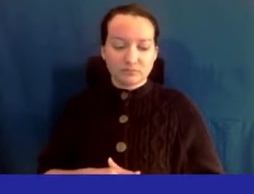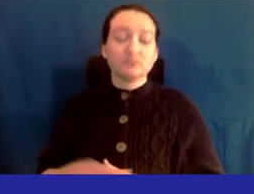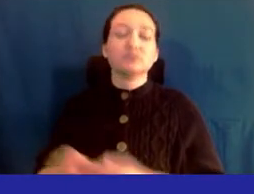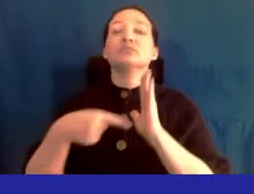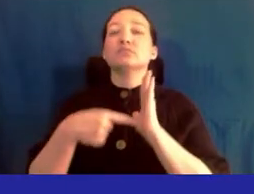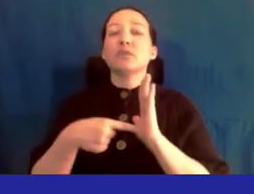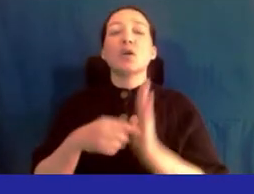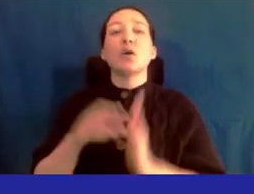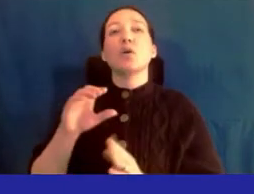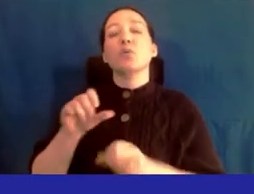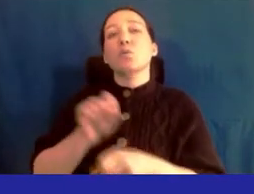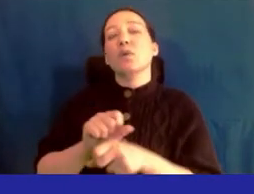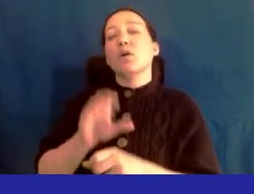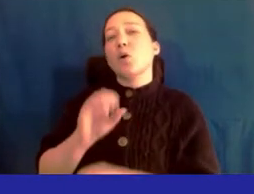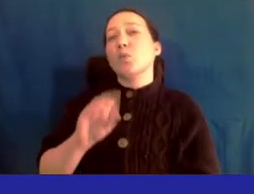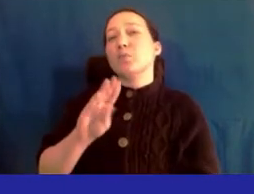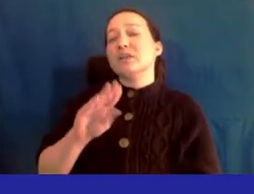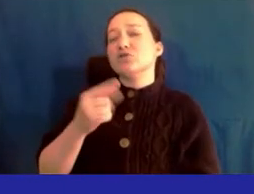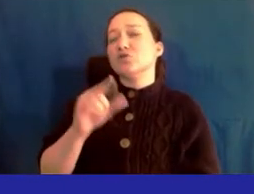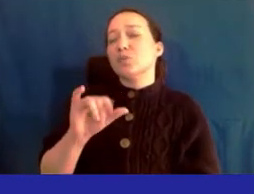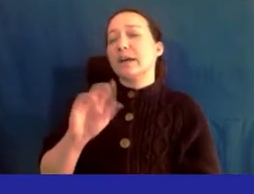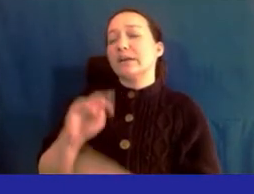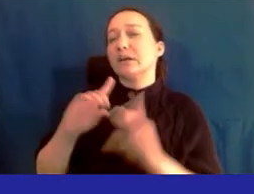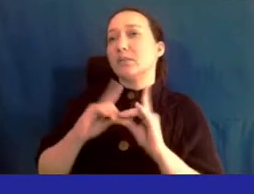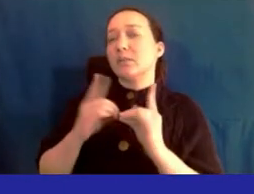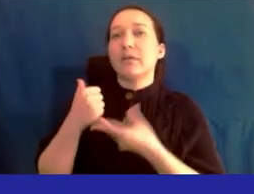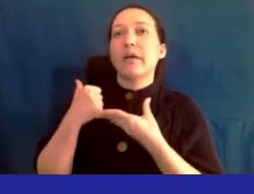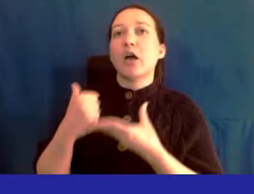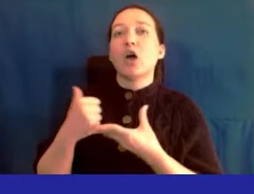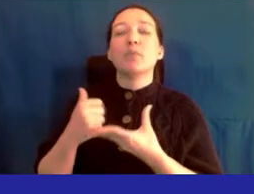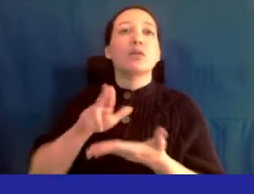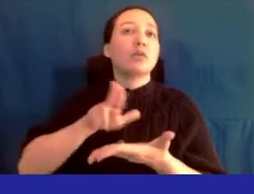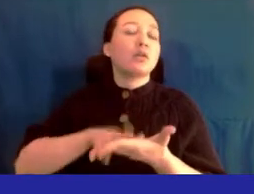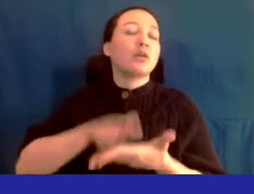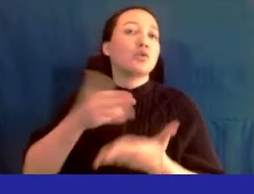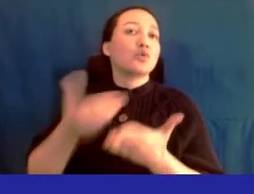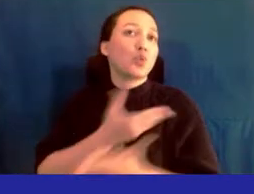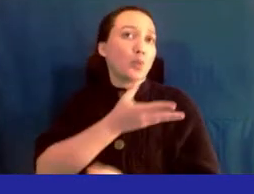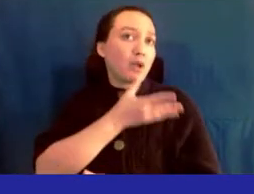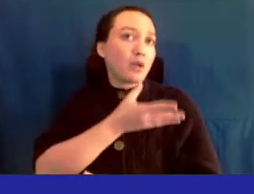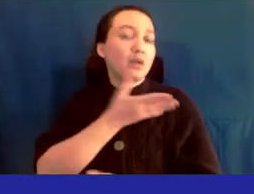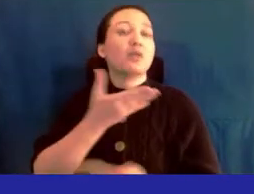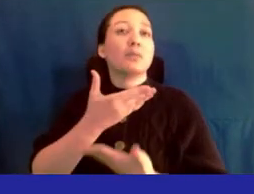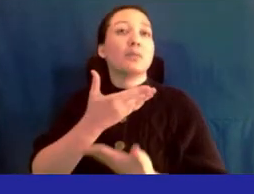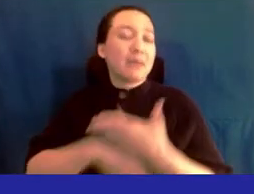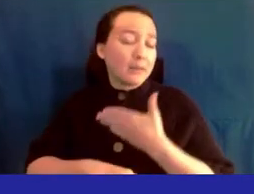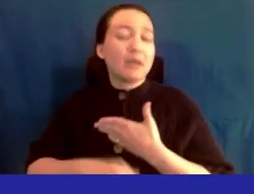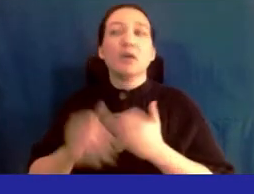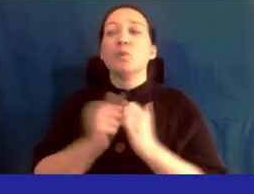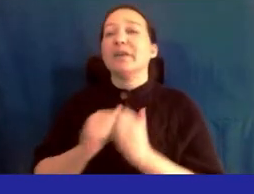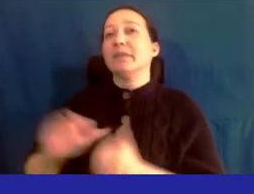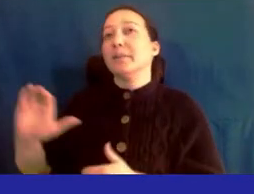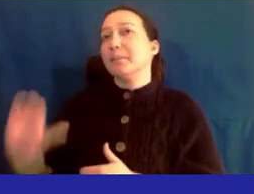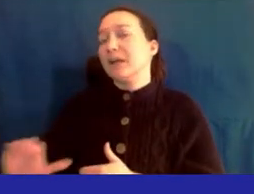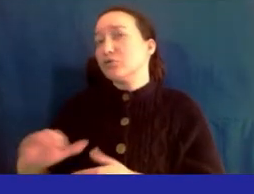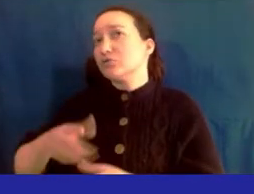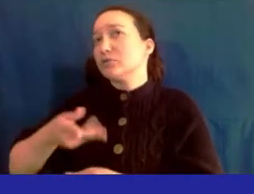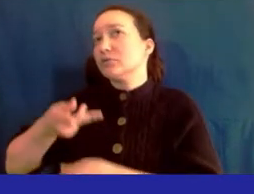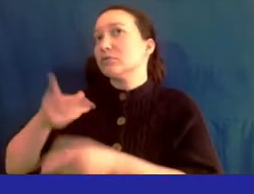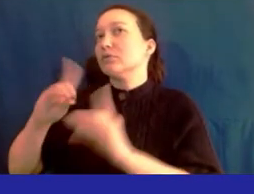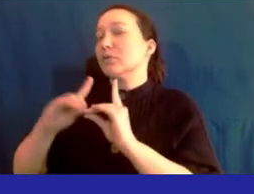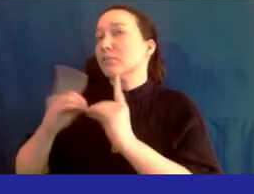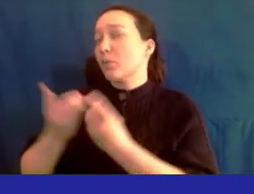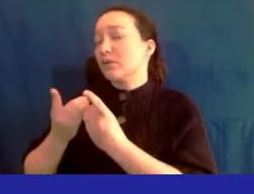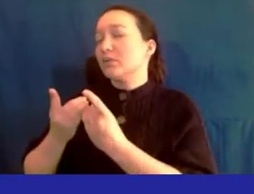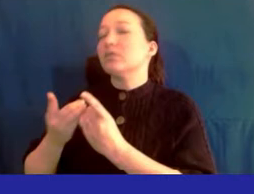we work with ob-gyn departments to assist in enrolling new mothers and their newborns as well as with the pediatric department to